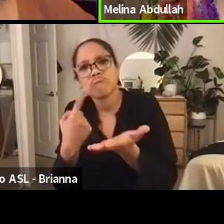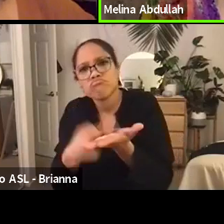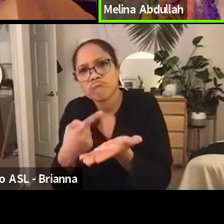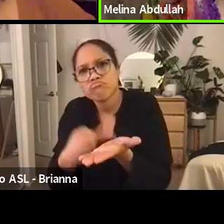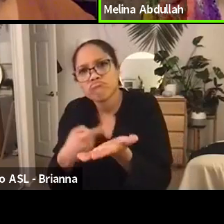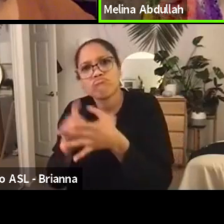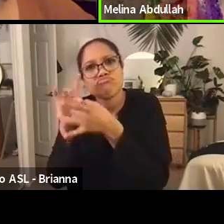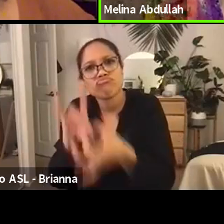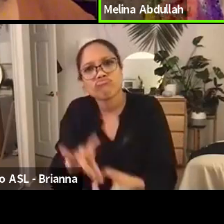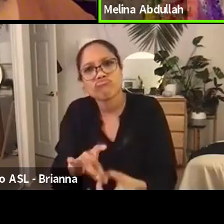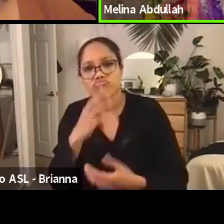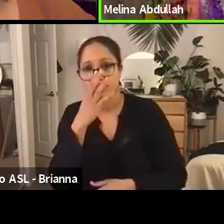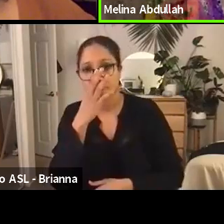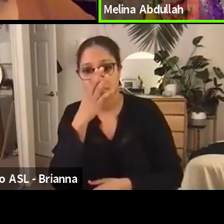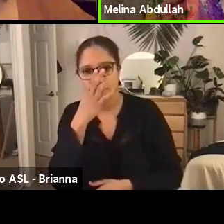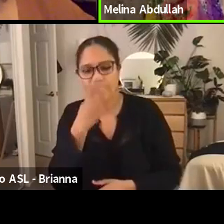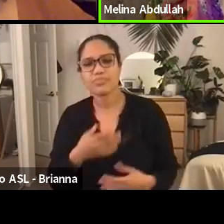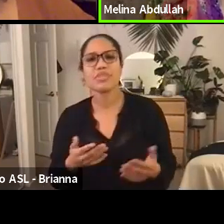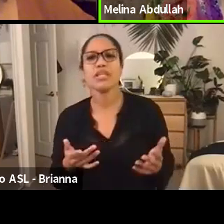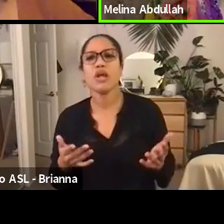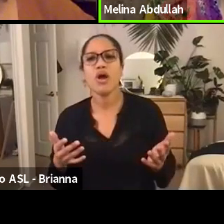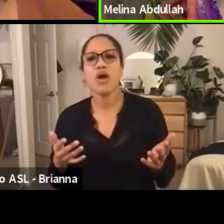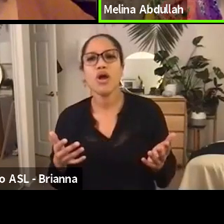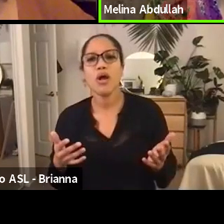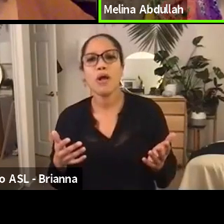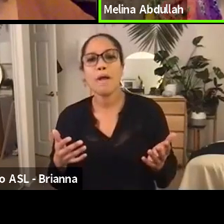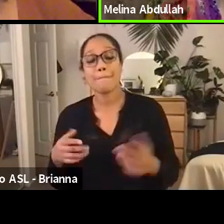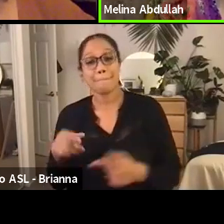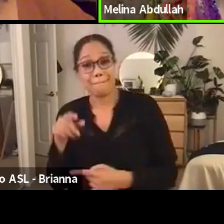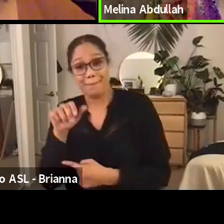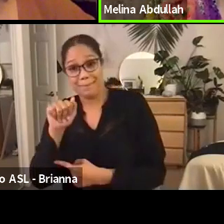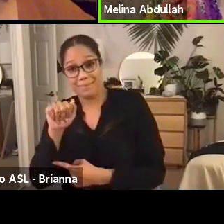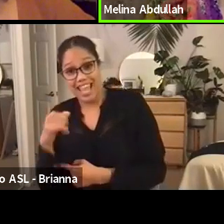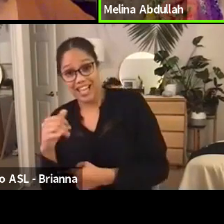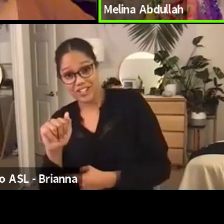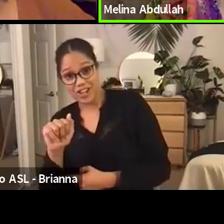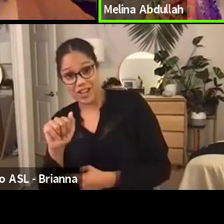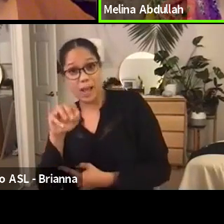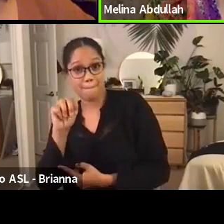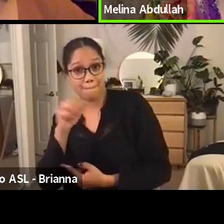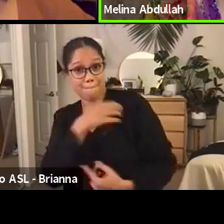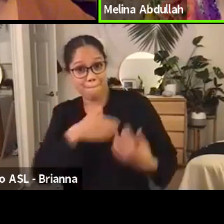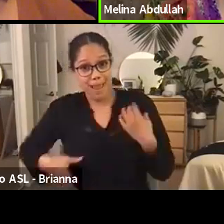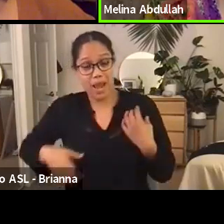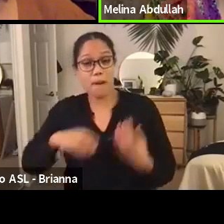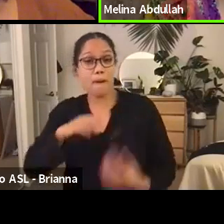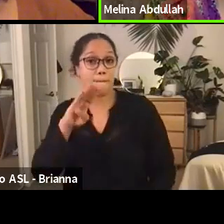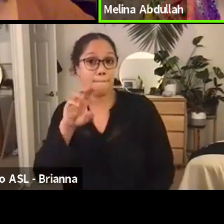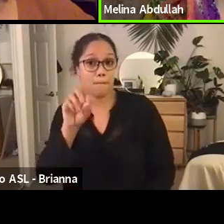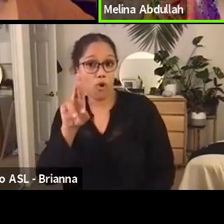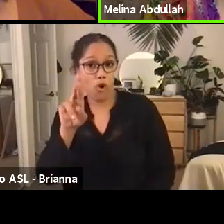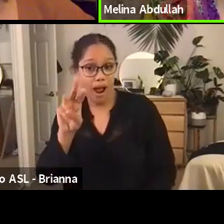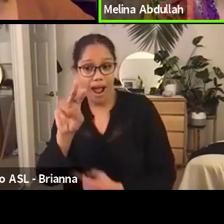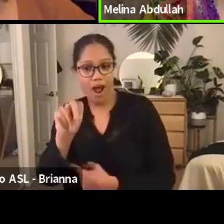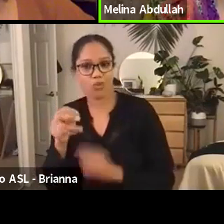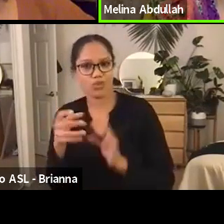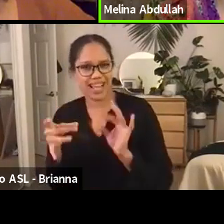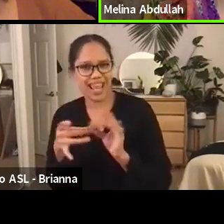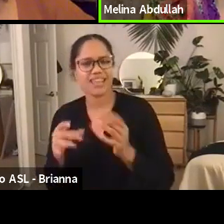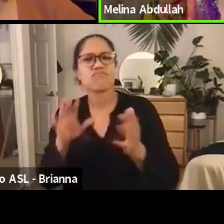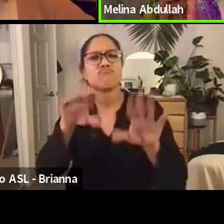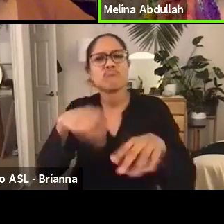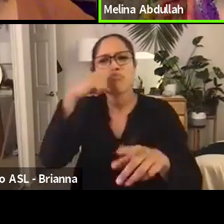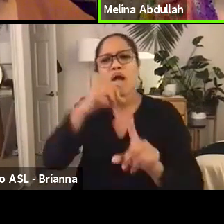what Asia Mayor Brown was saying, how we can use policy differently. So